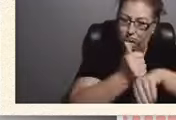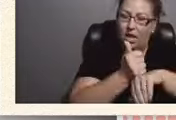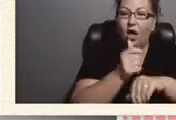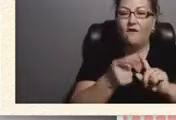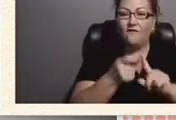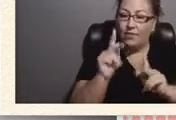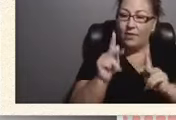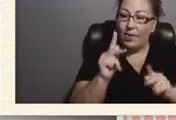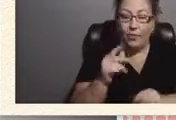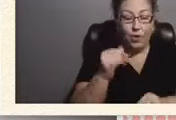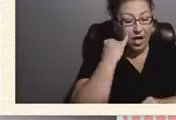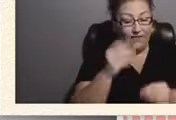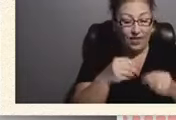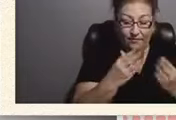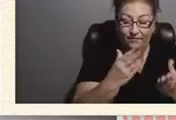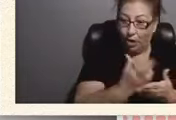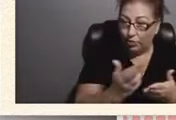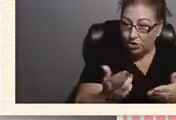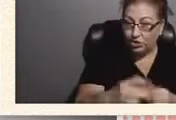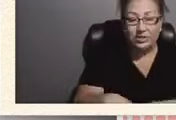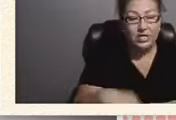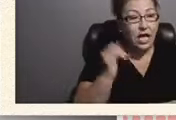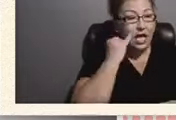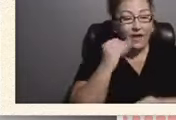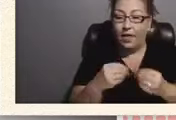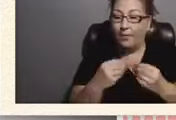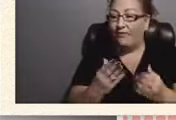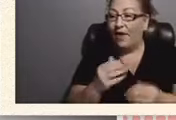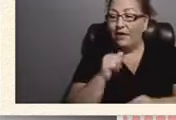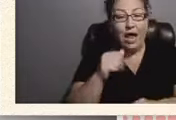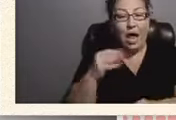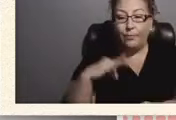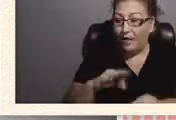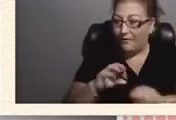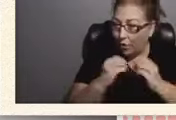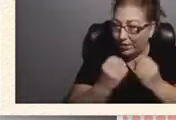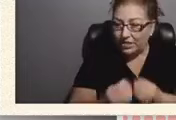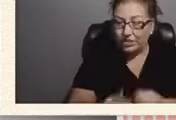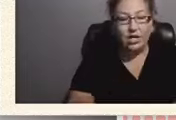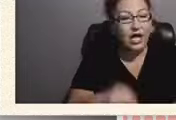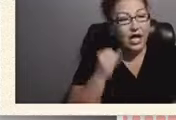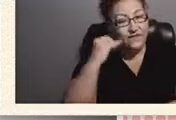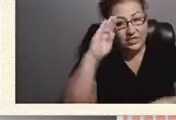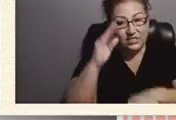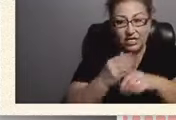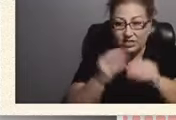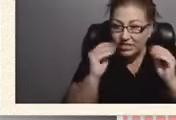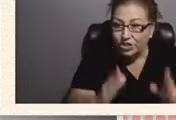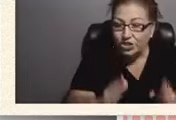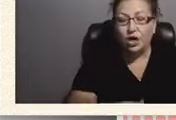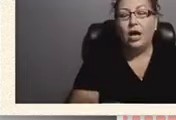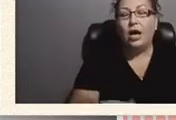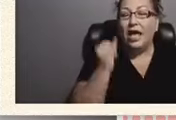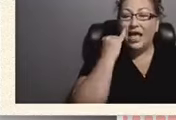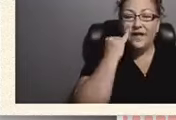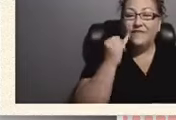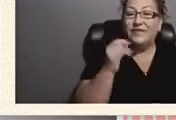provide resources, whether it's a nonprofit organization, whether it's your son's teacher, whether it's the therapist.